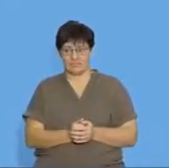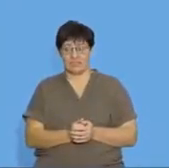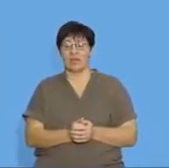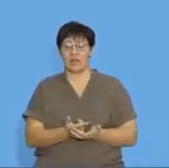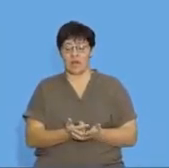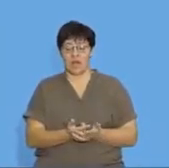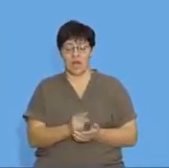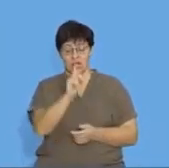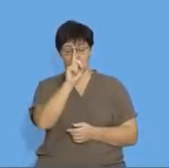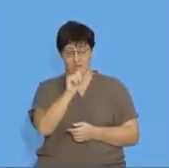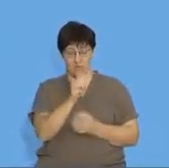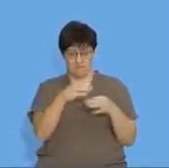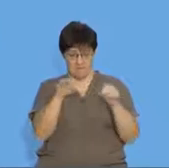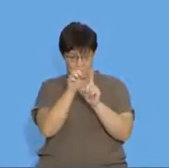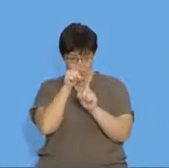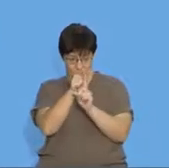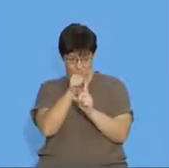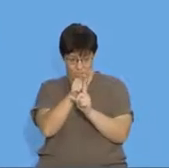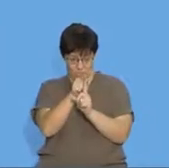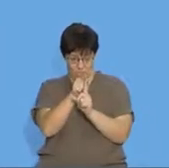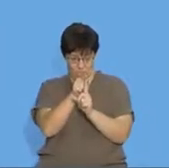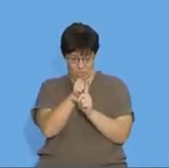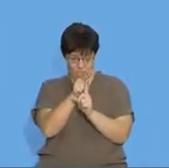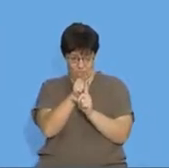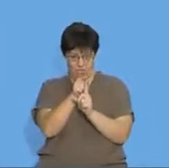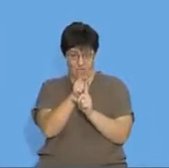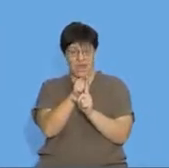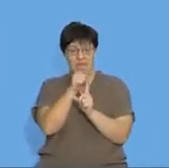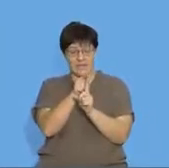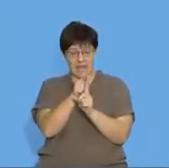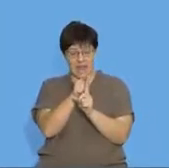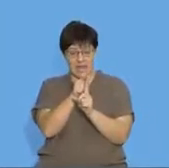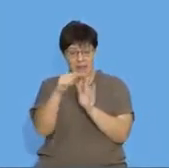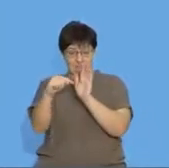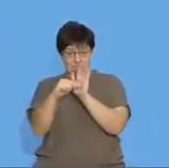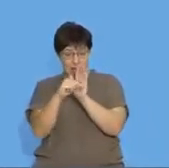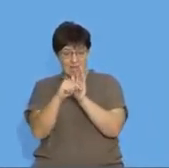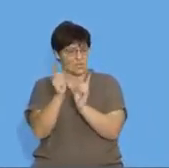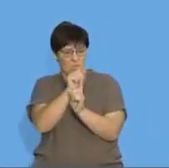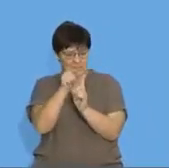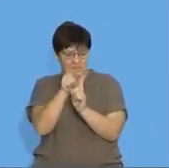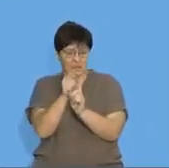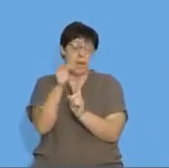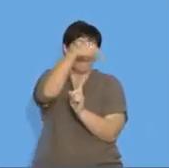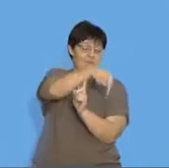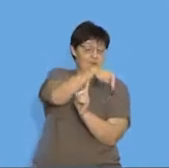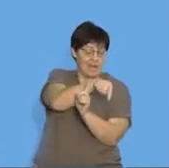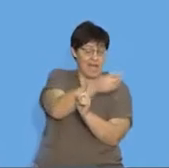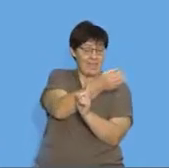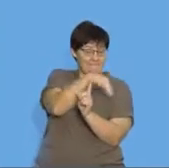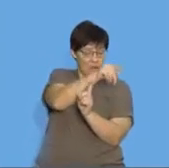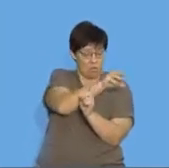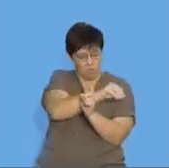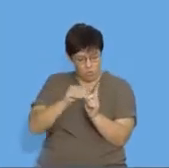We take the term value and we subtract the term value that comes before